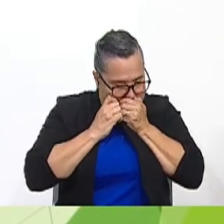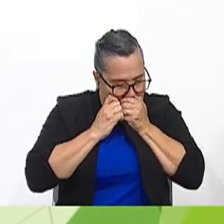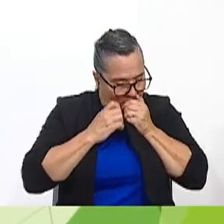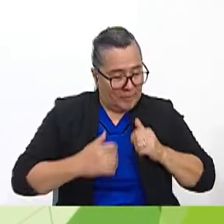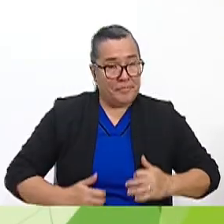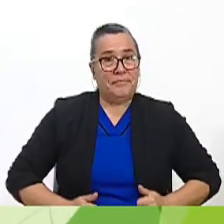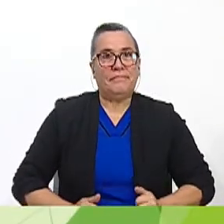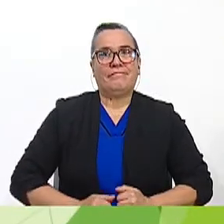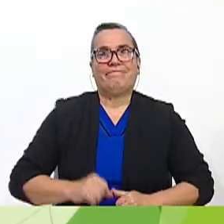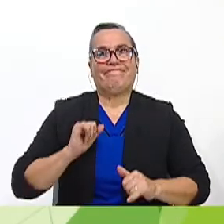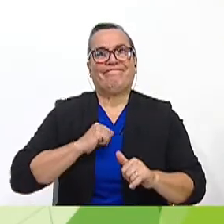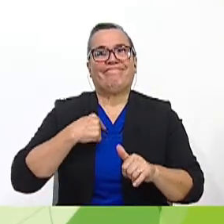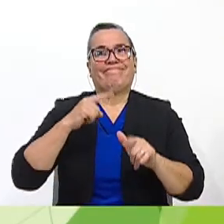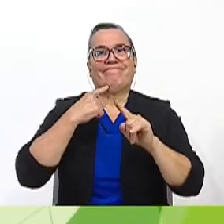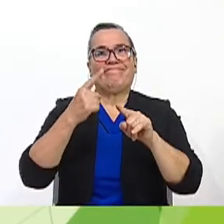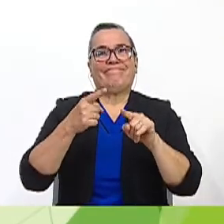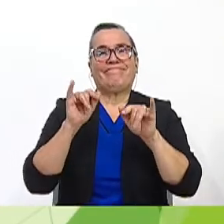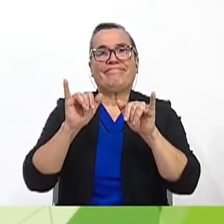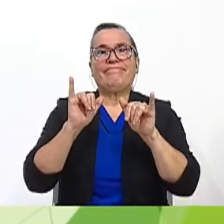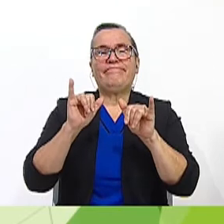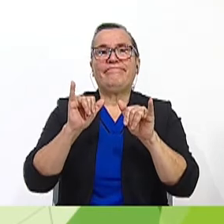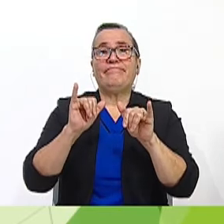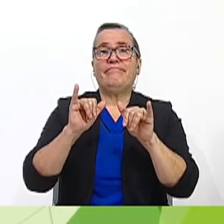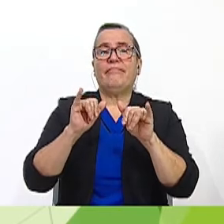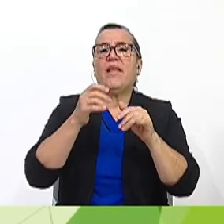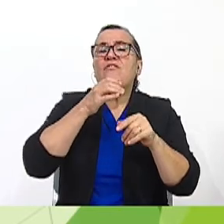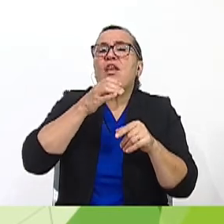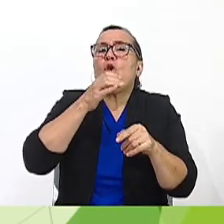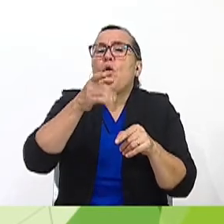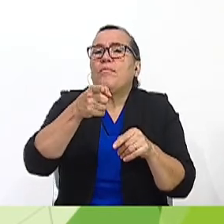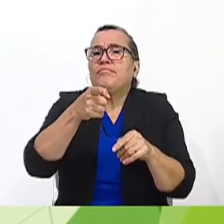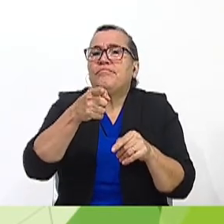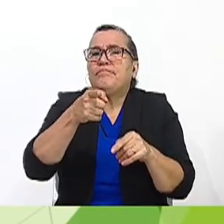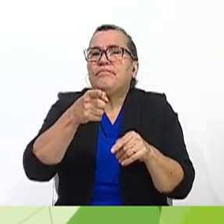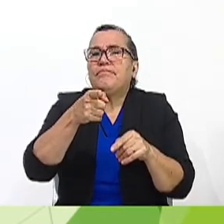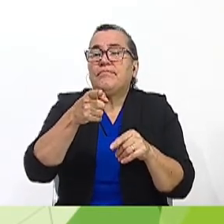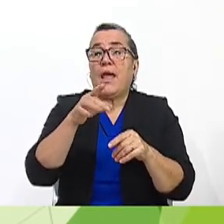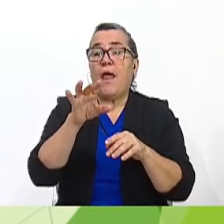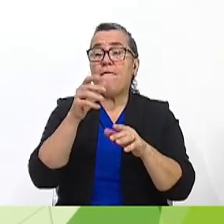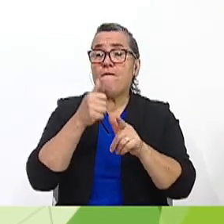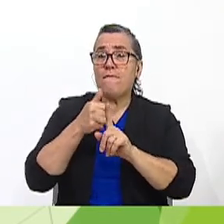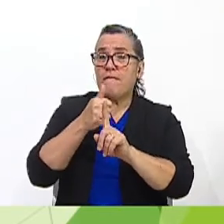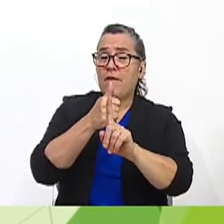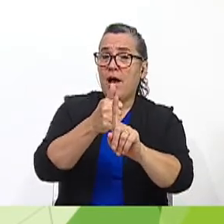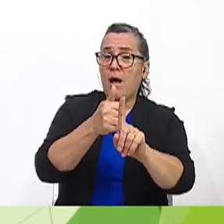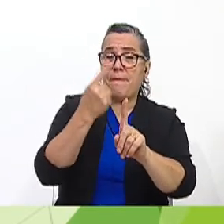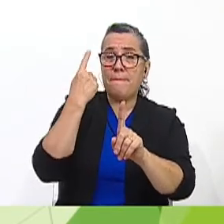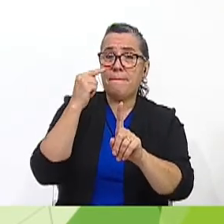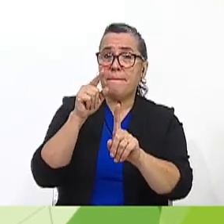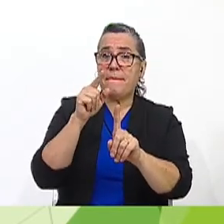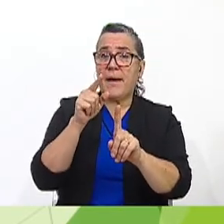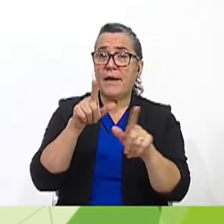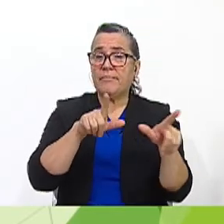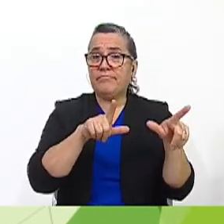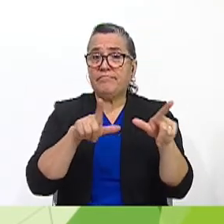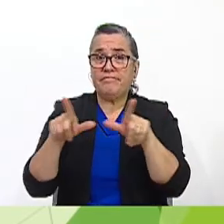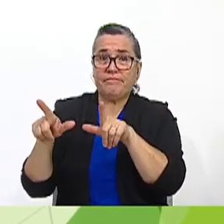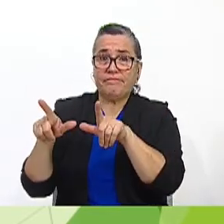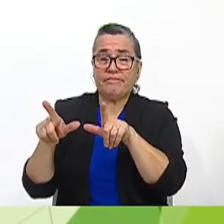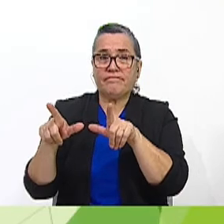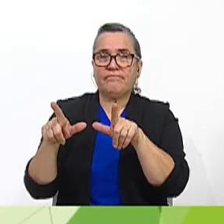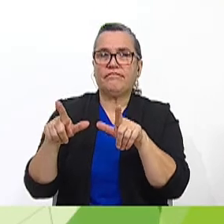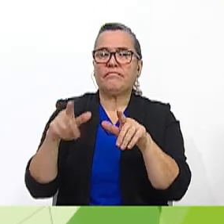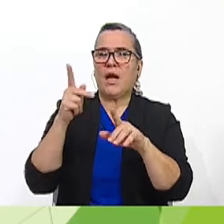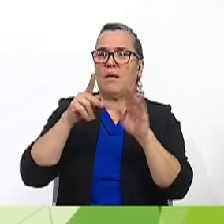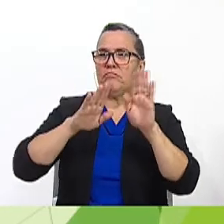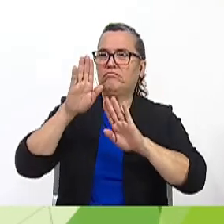here it says, these are some recommendations that you can follow to prepare your speech to participate in